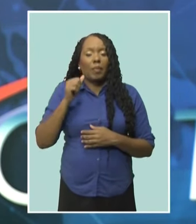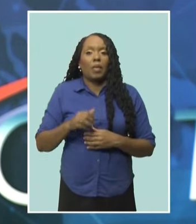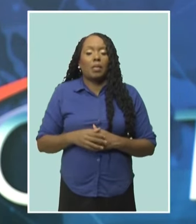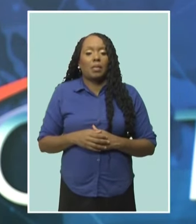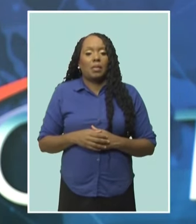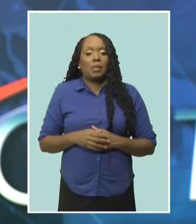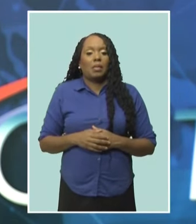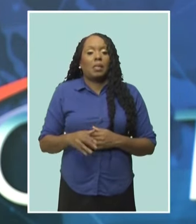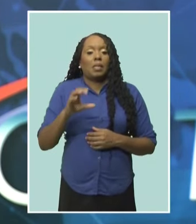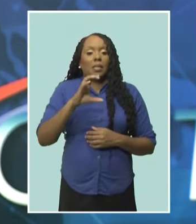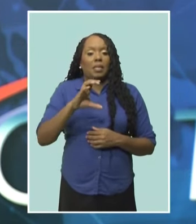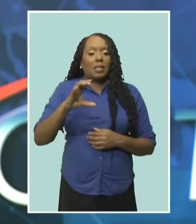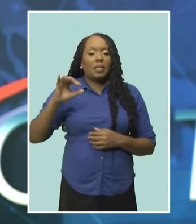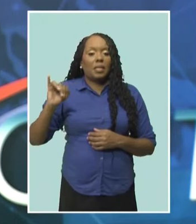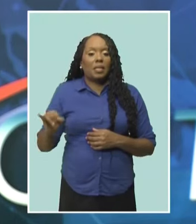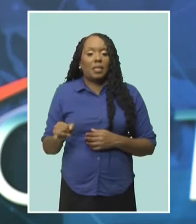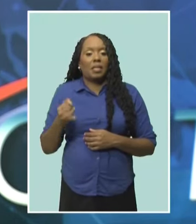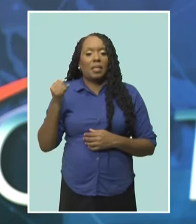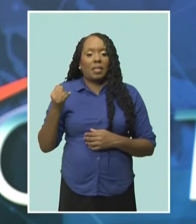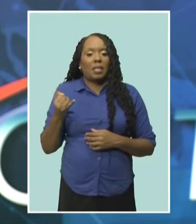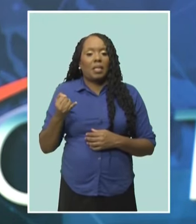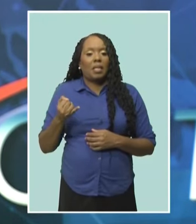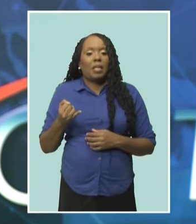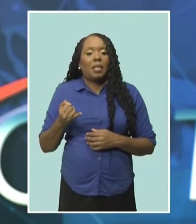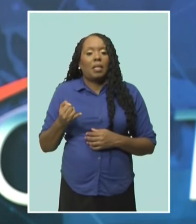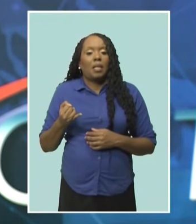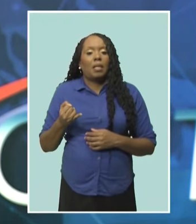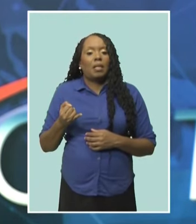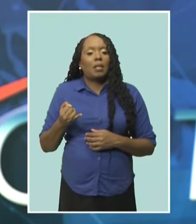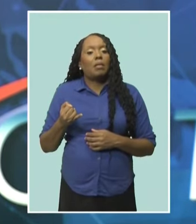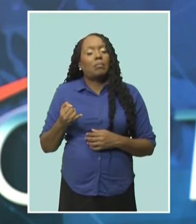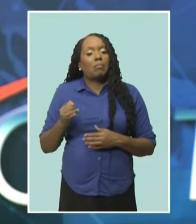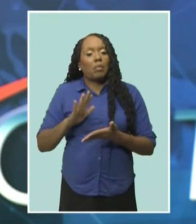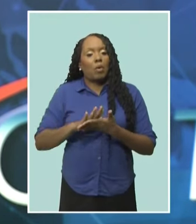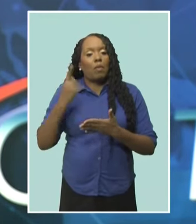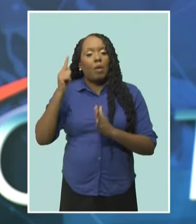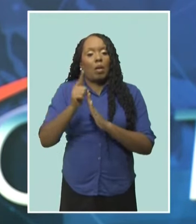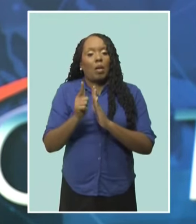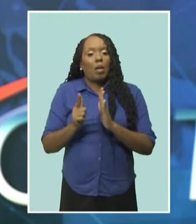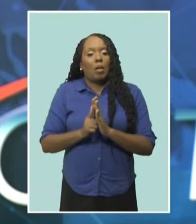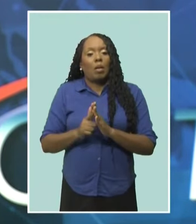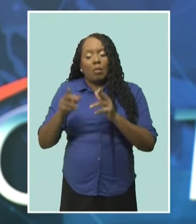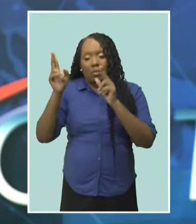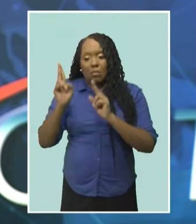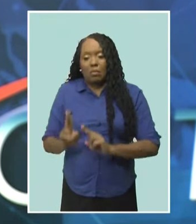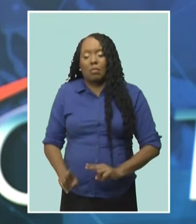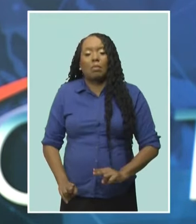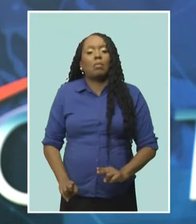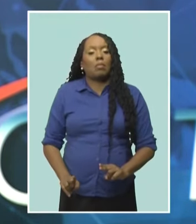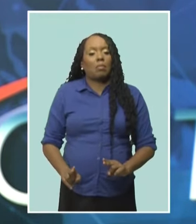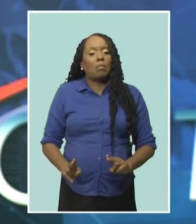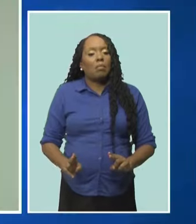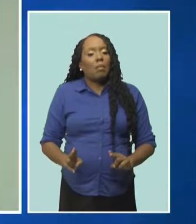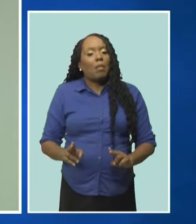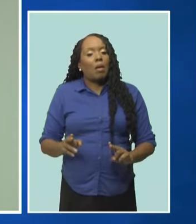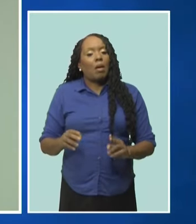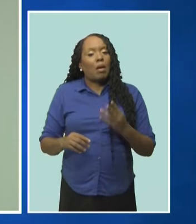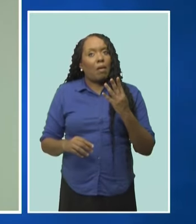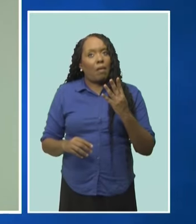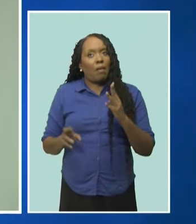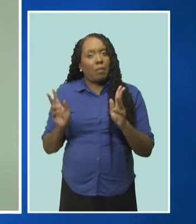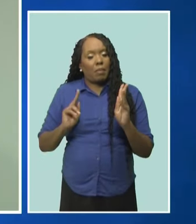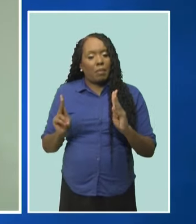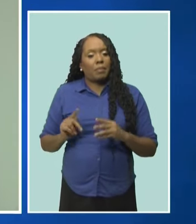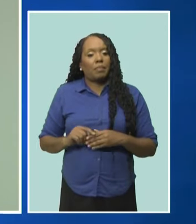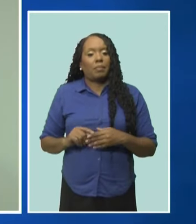Academy for Law has honored four outstanding jurists for their service and contributions to the legal profession. Chief Justice Sir